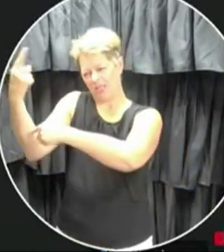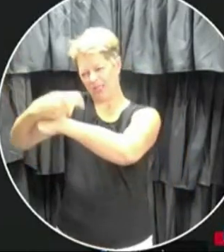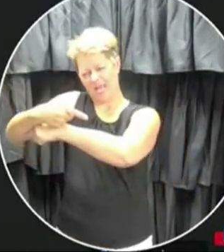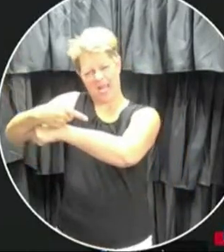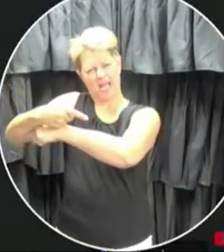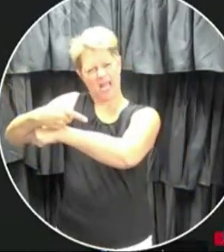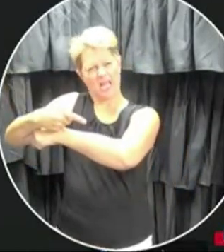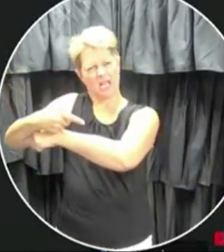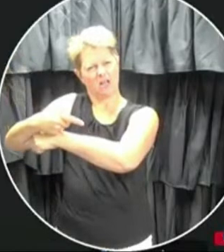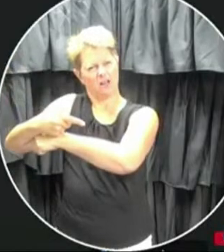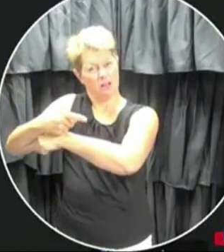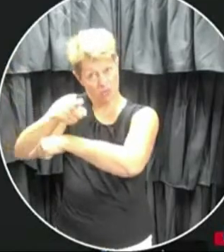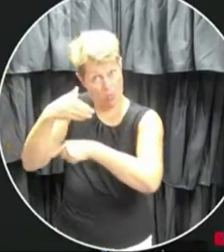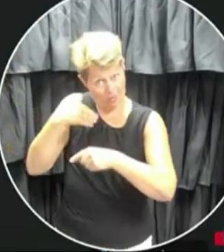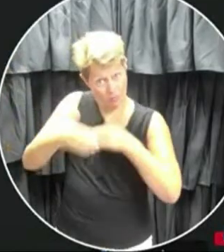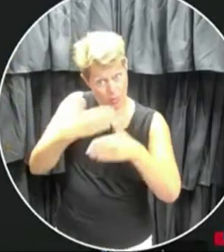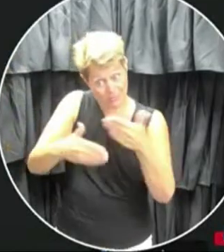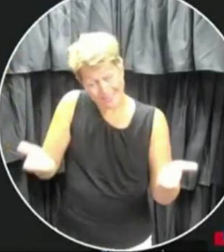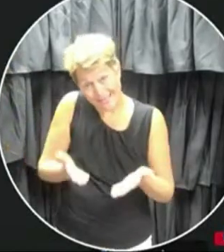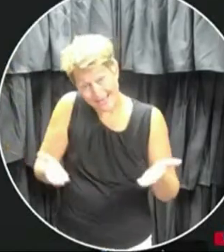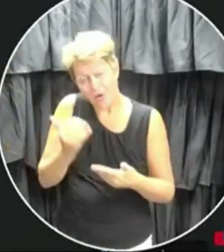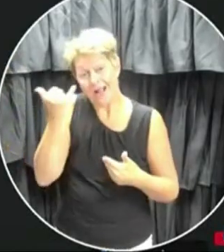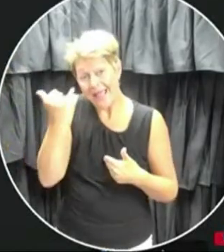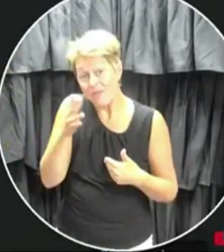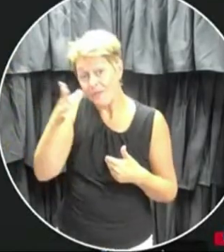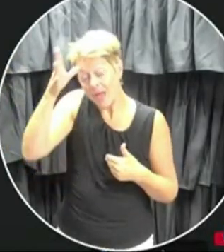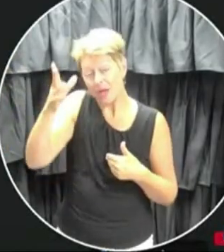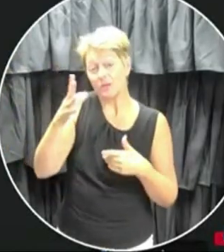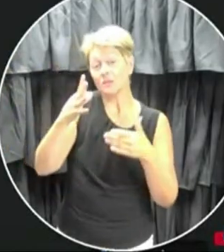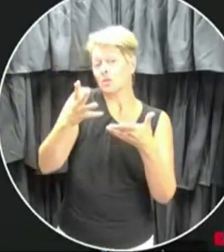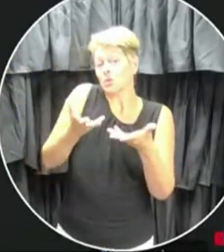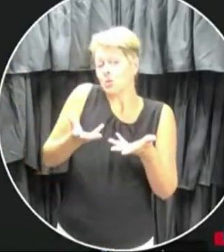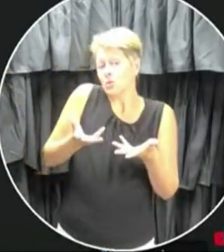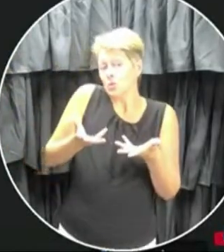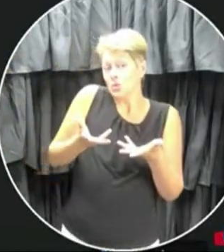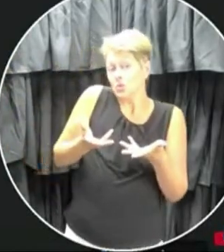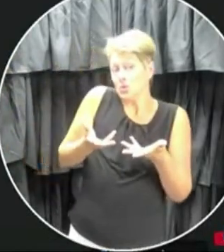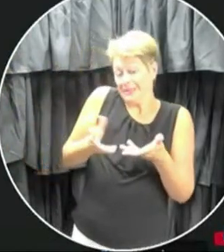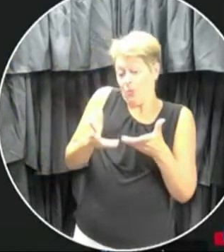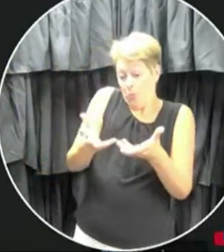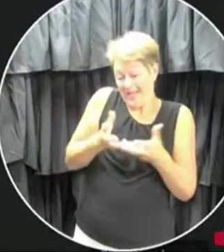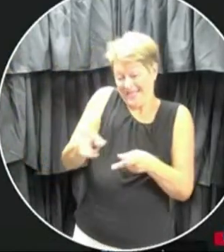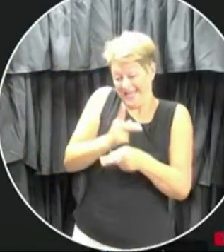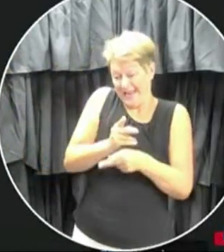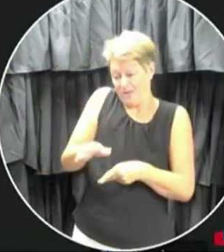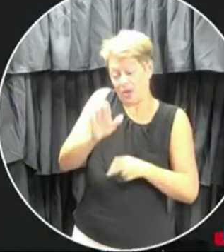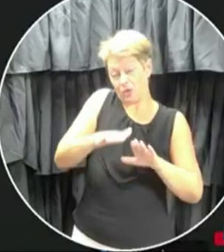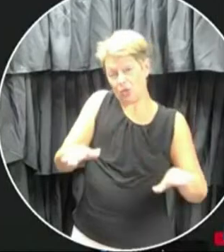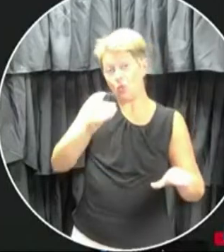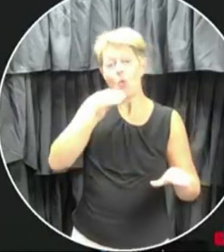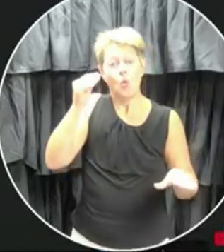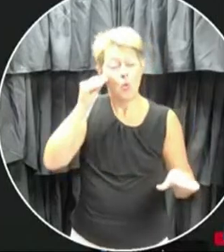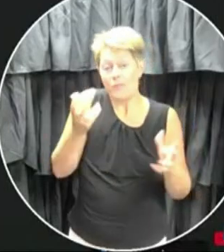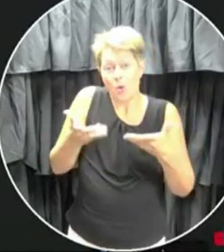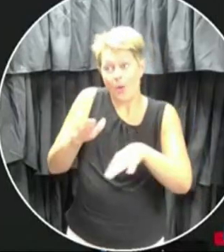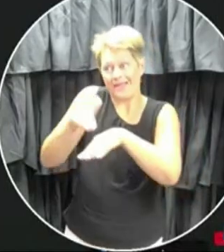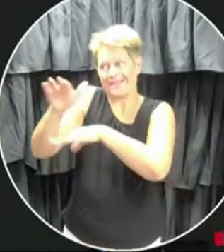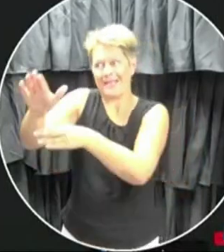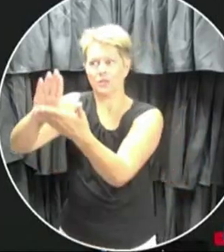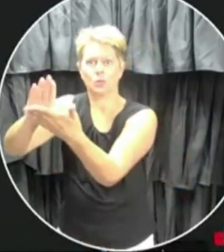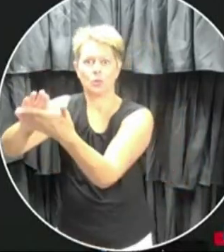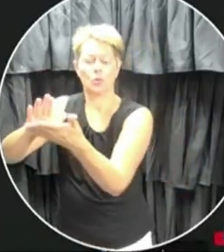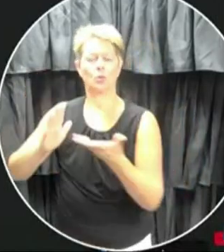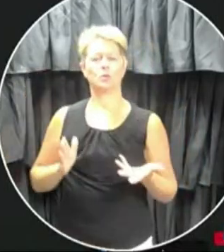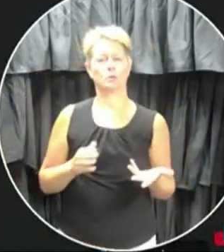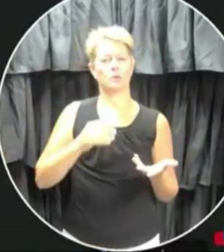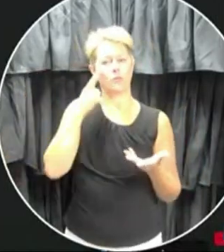there any such process here? If a parent decides that they wish not to send their child to school for, well, it was safety